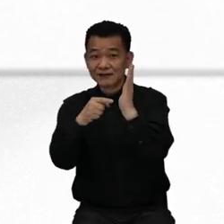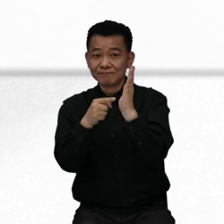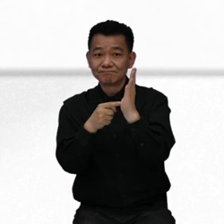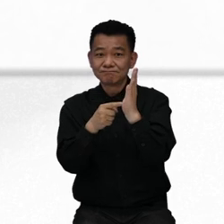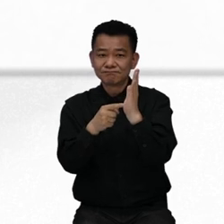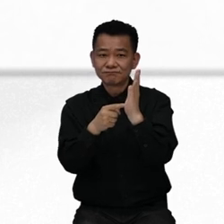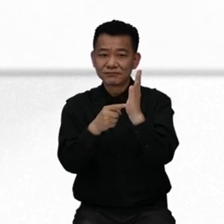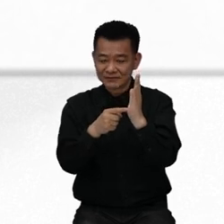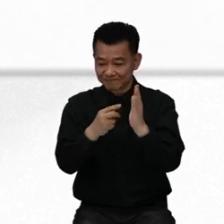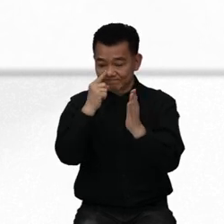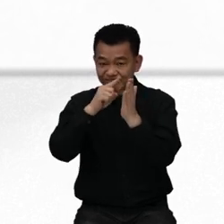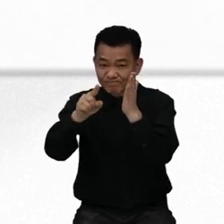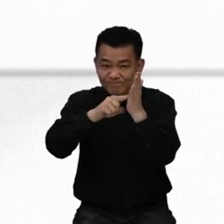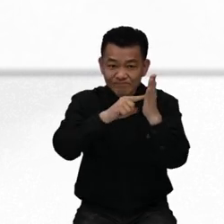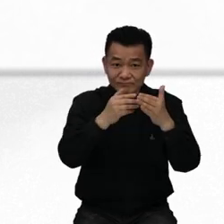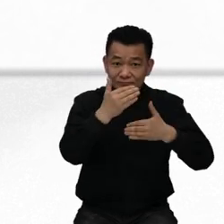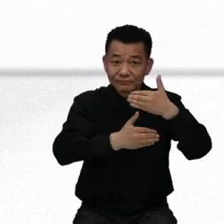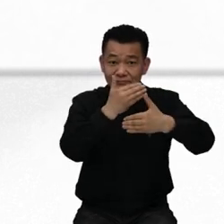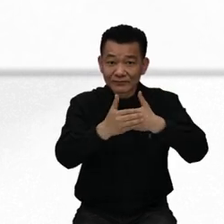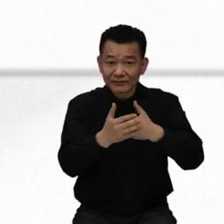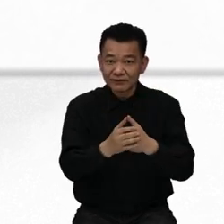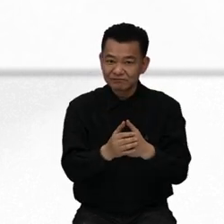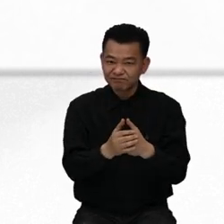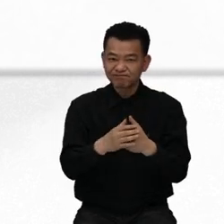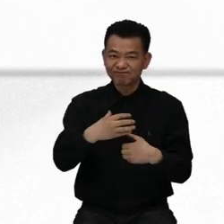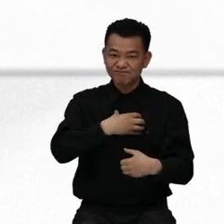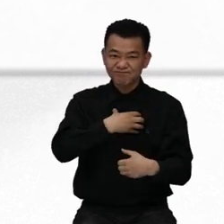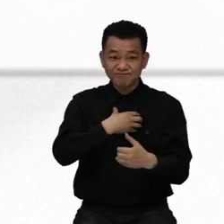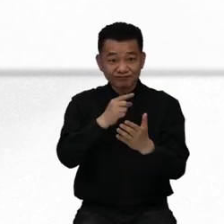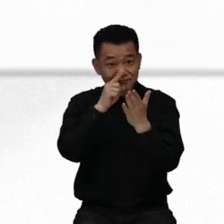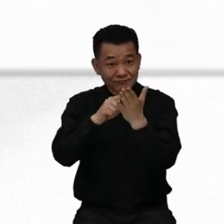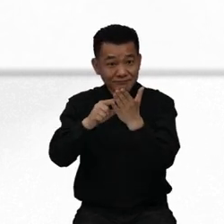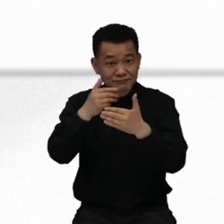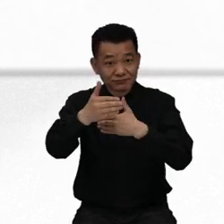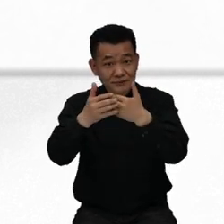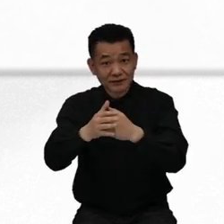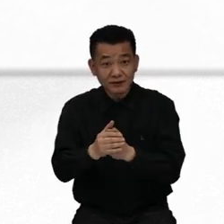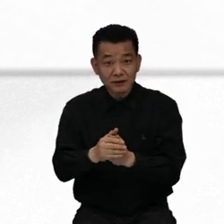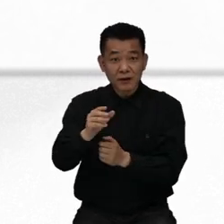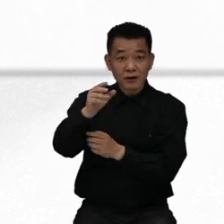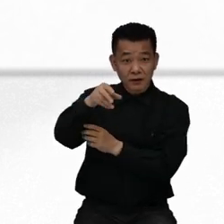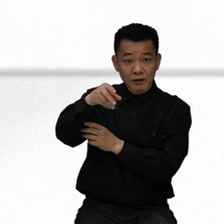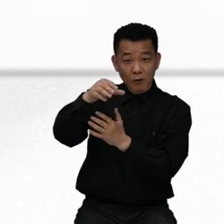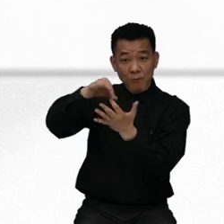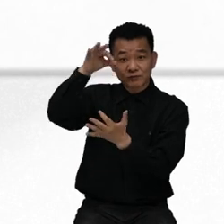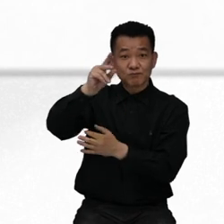along with an optional protocol that includes the investigation and petition procedure.